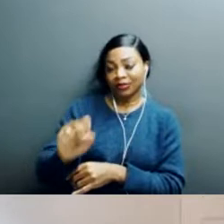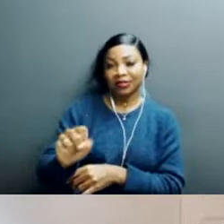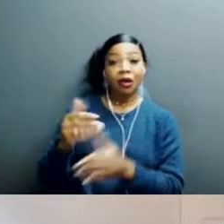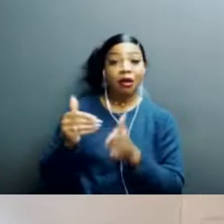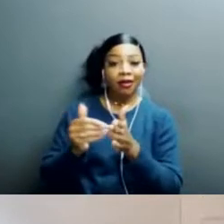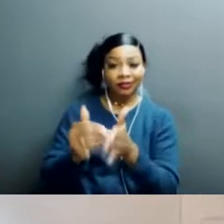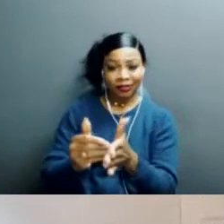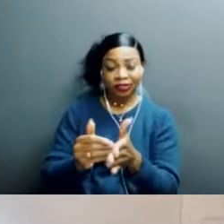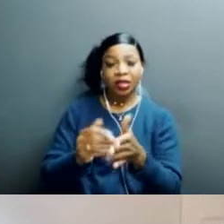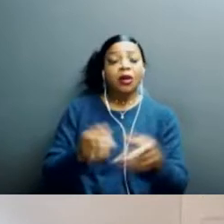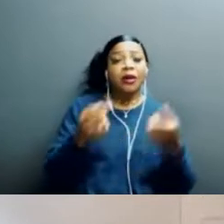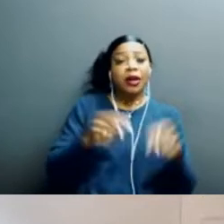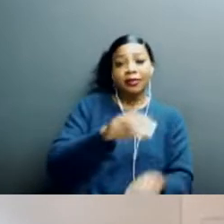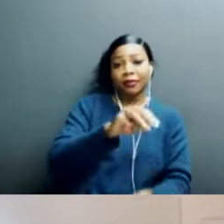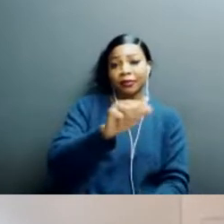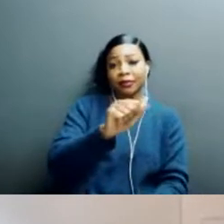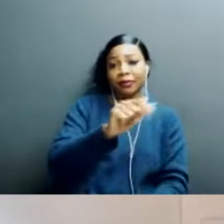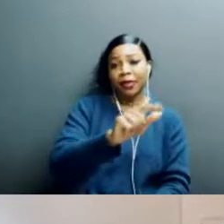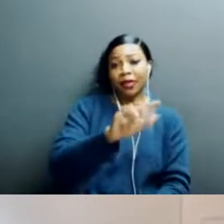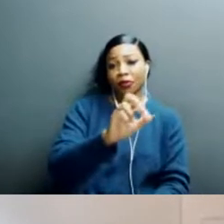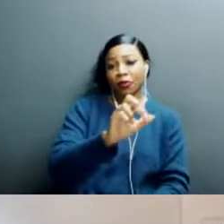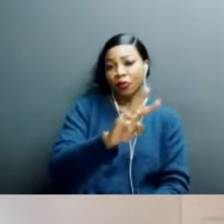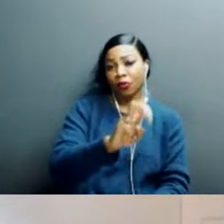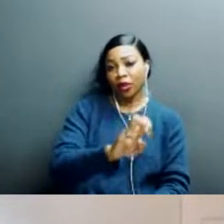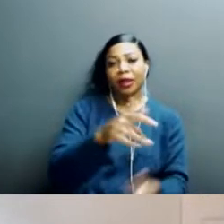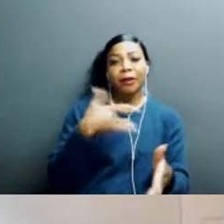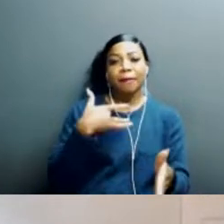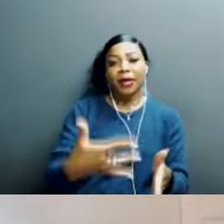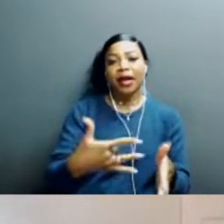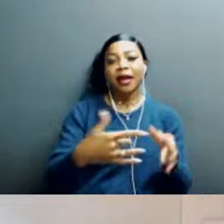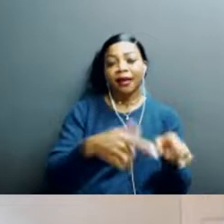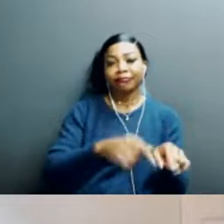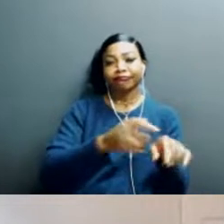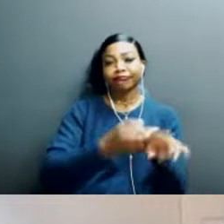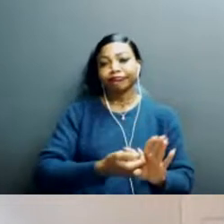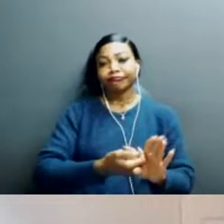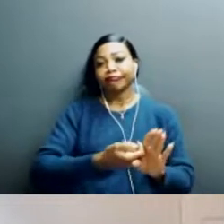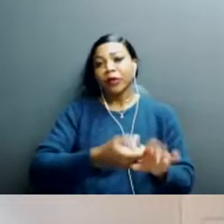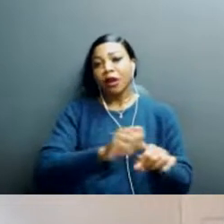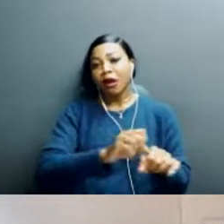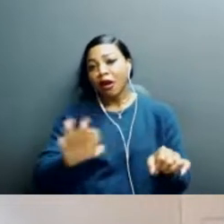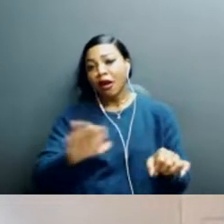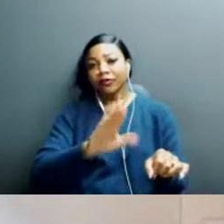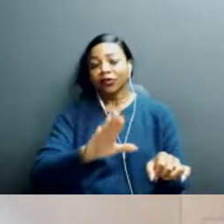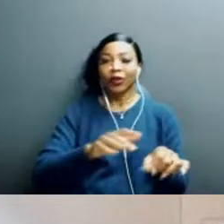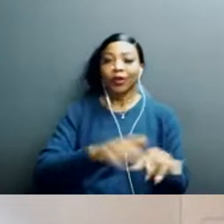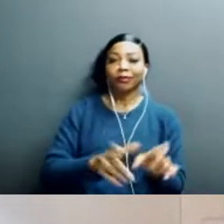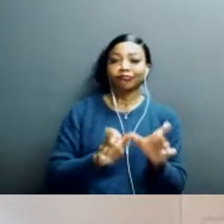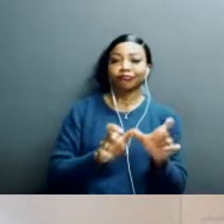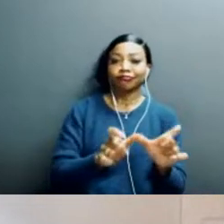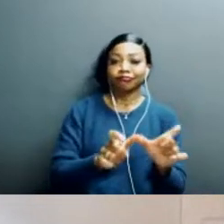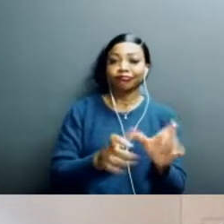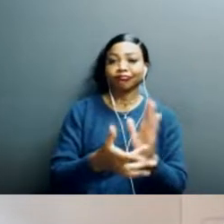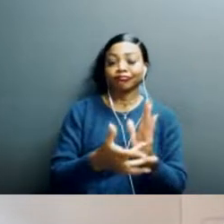initially is turn off the antivirus. So it doesn't work. That's very easy to do. And secondly, it will disable your system restore.